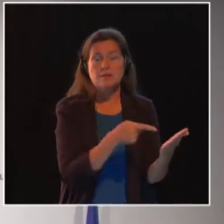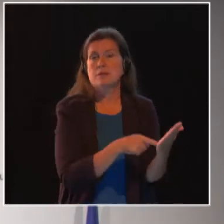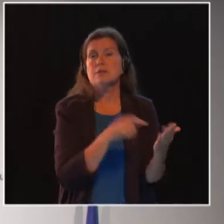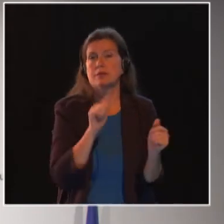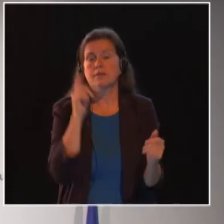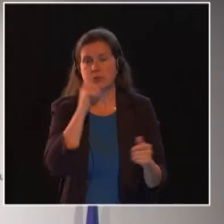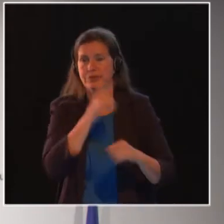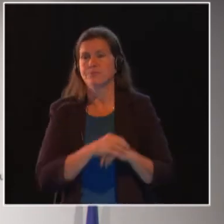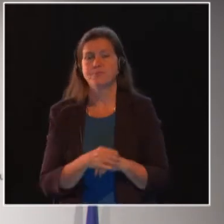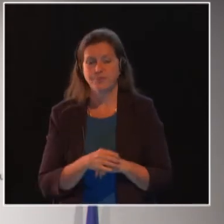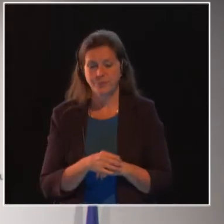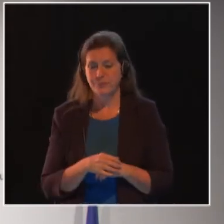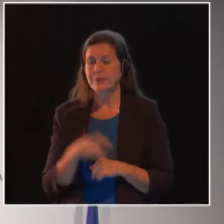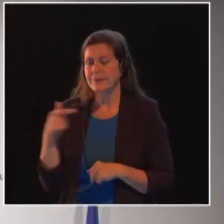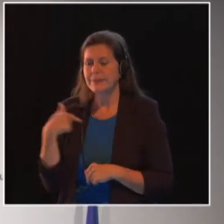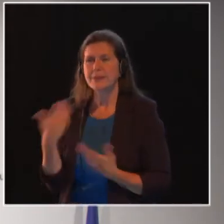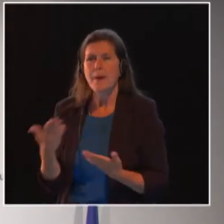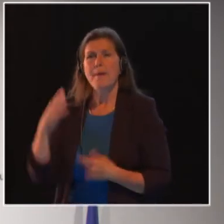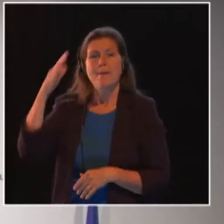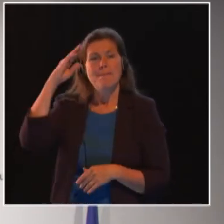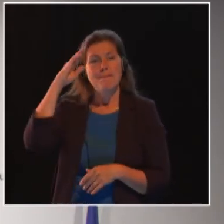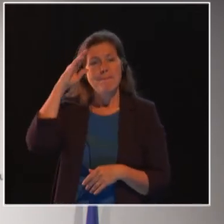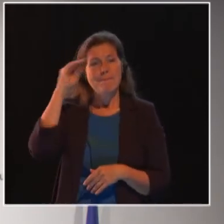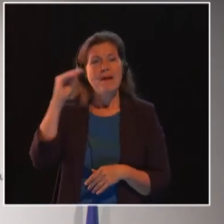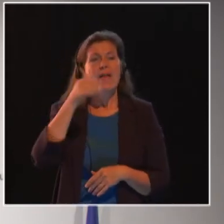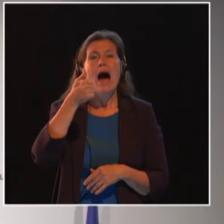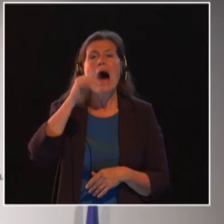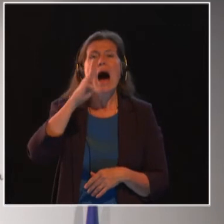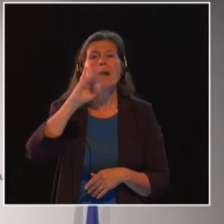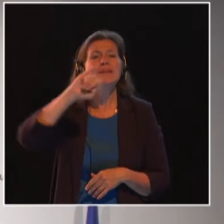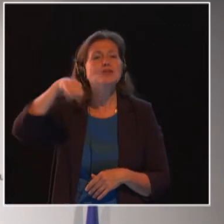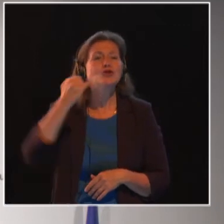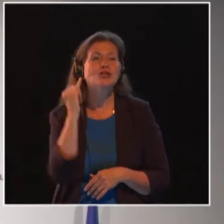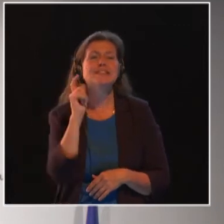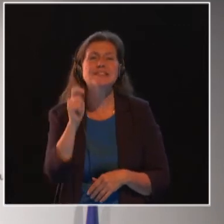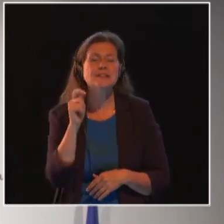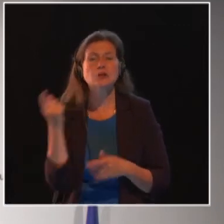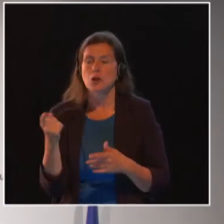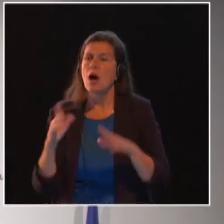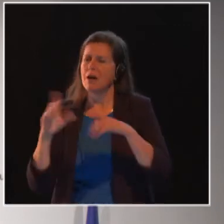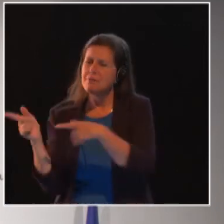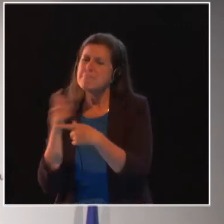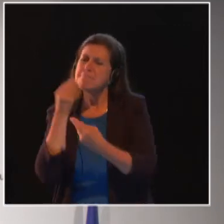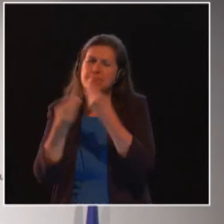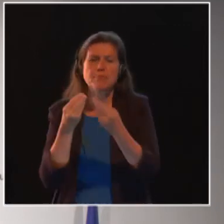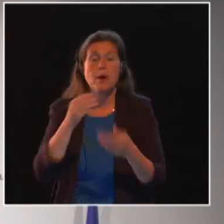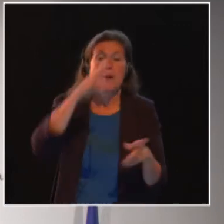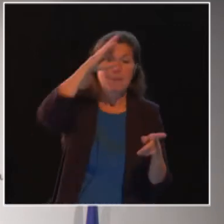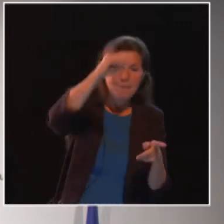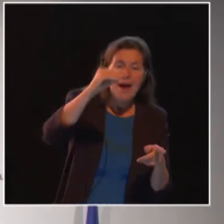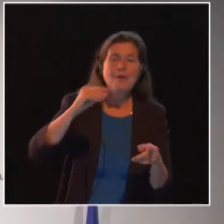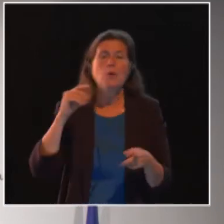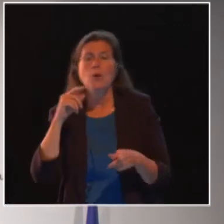Abhijit, let me ask you about men and boys. How do we harness men and boys more effectively than we already are